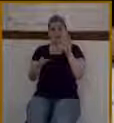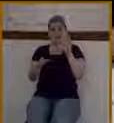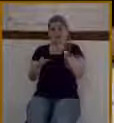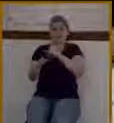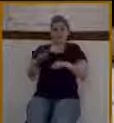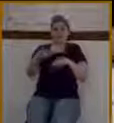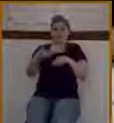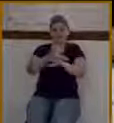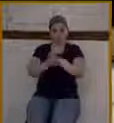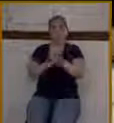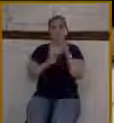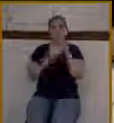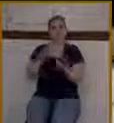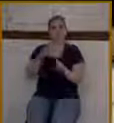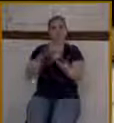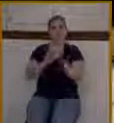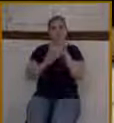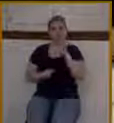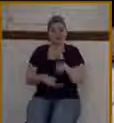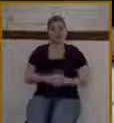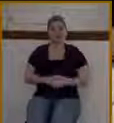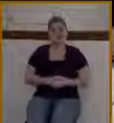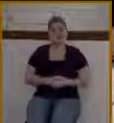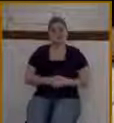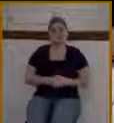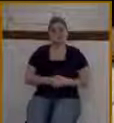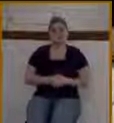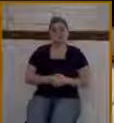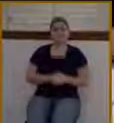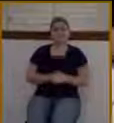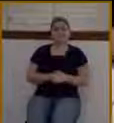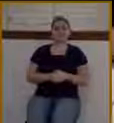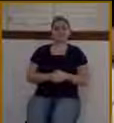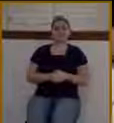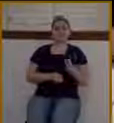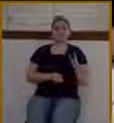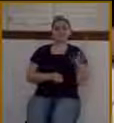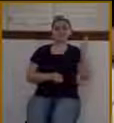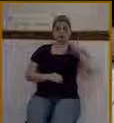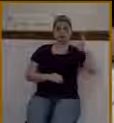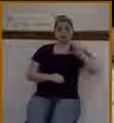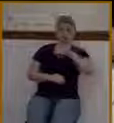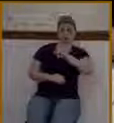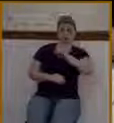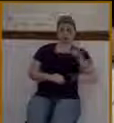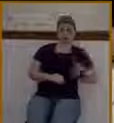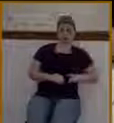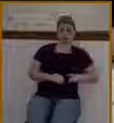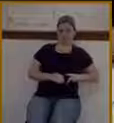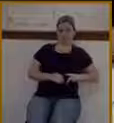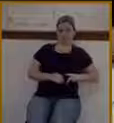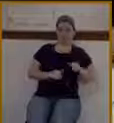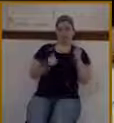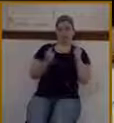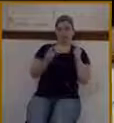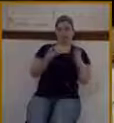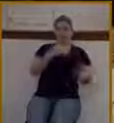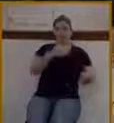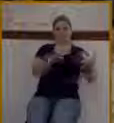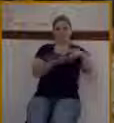ancient days, whenever a king would present himself, normally they rode on a horse, a white horse.